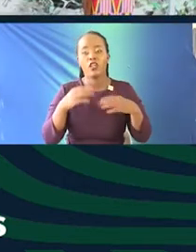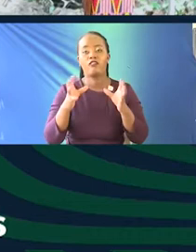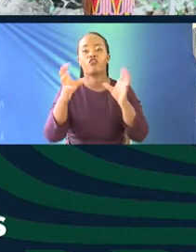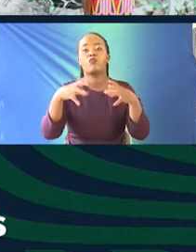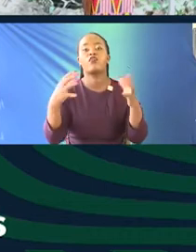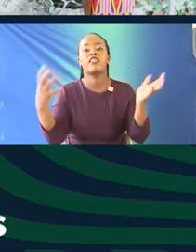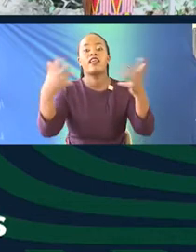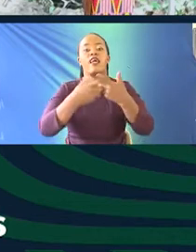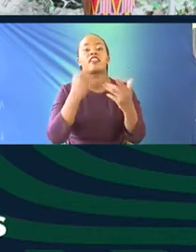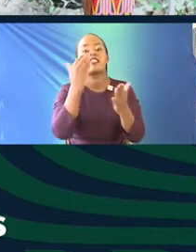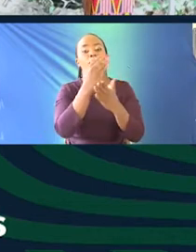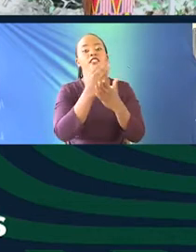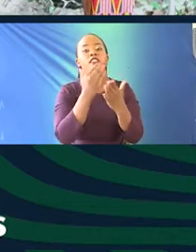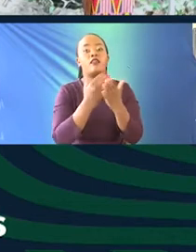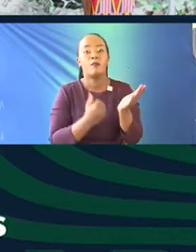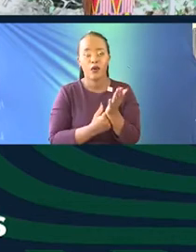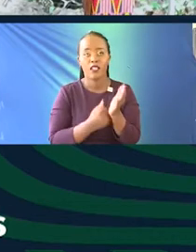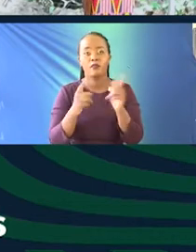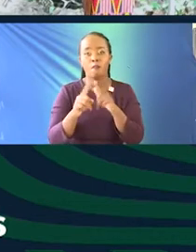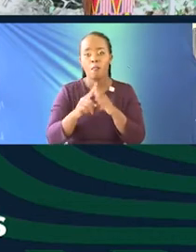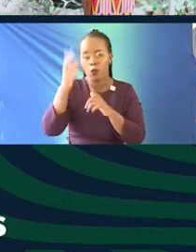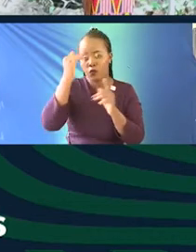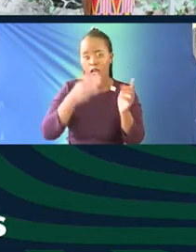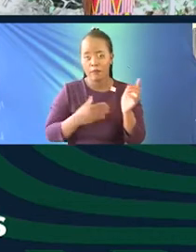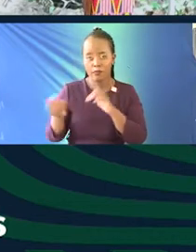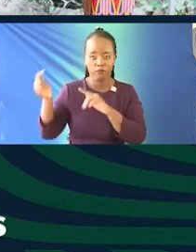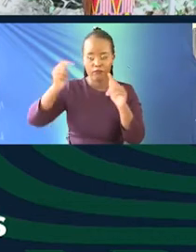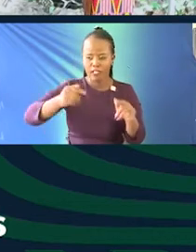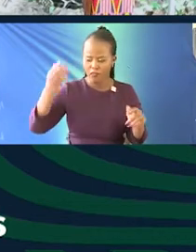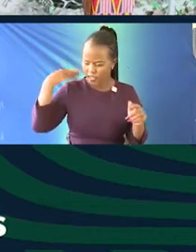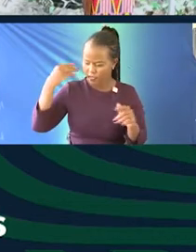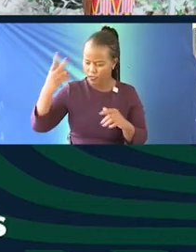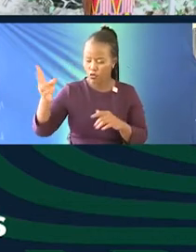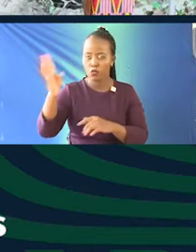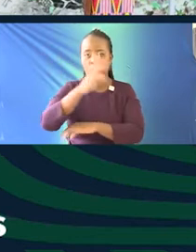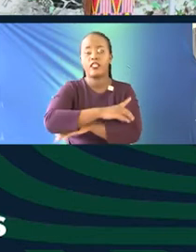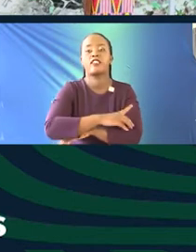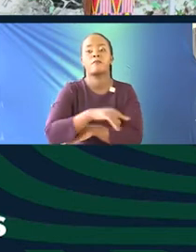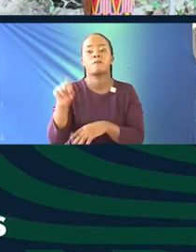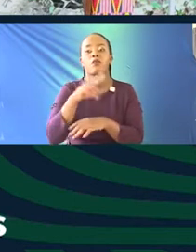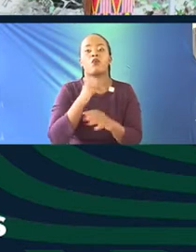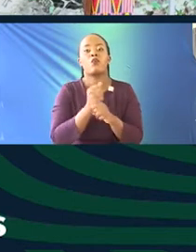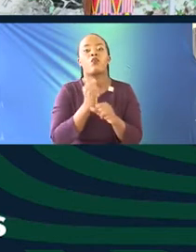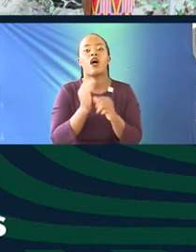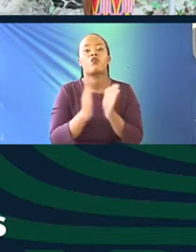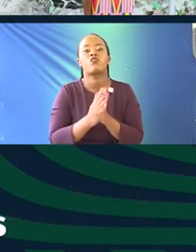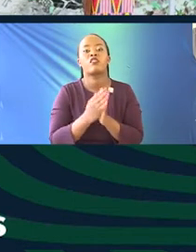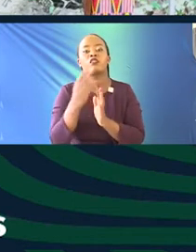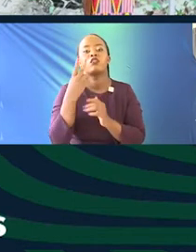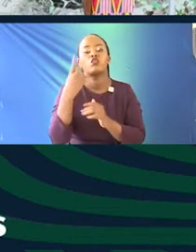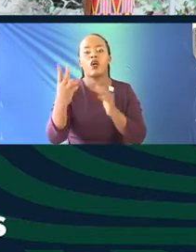engagement program. Actually, that is why I was that side the last two days. And we work with 200 practitioners